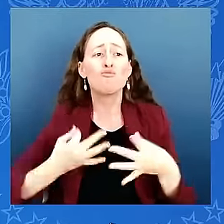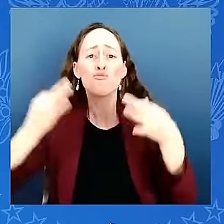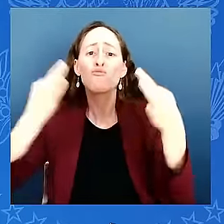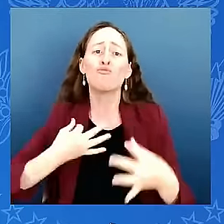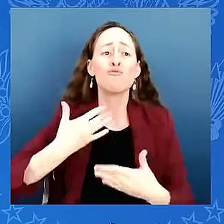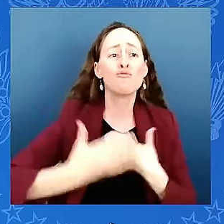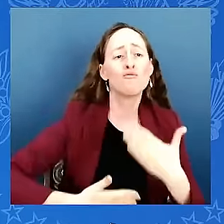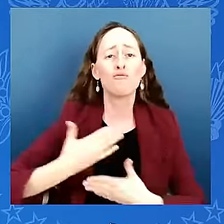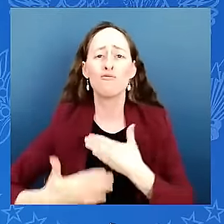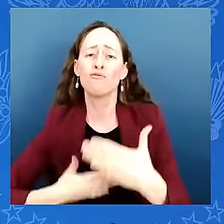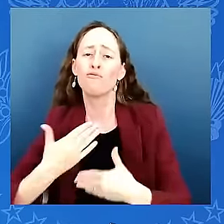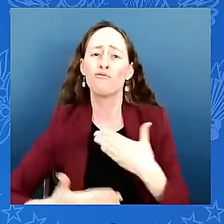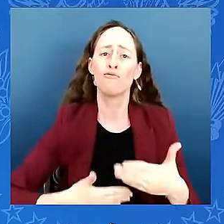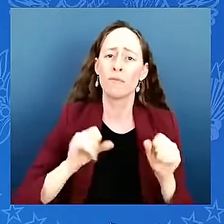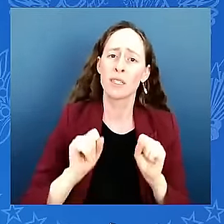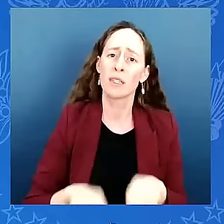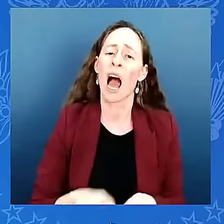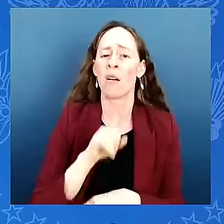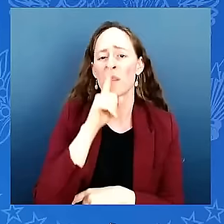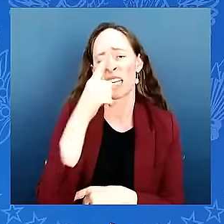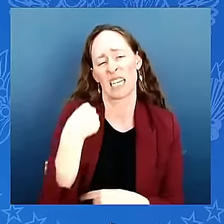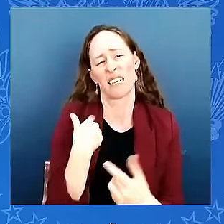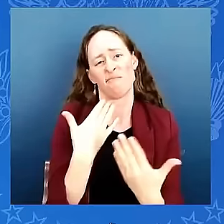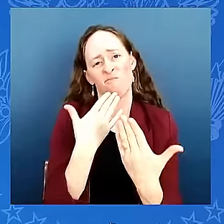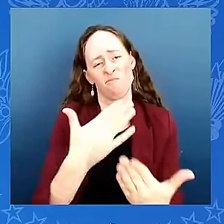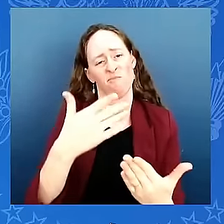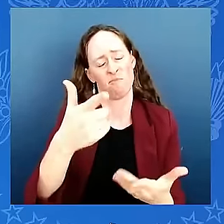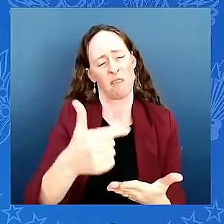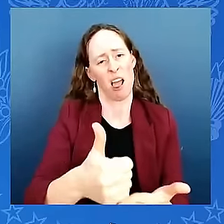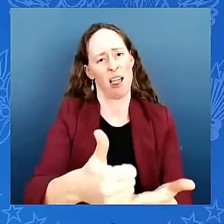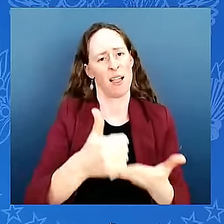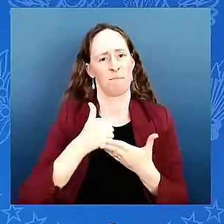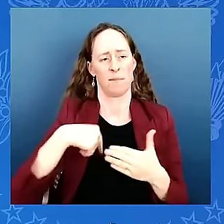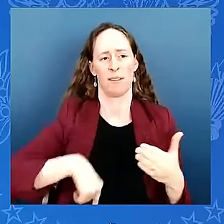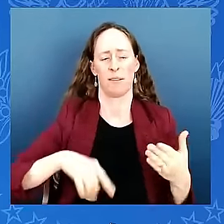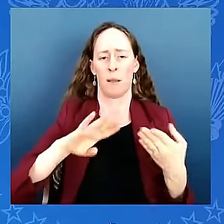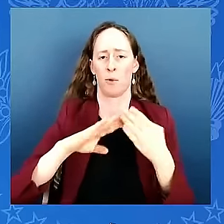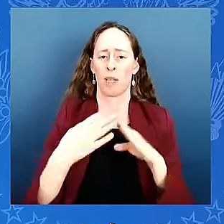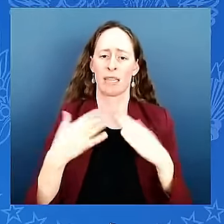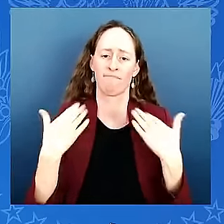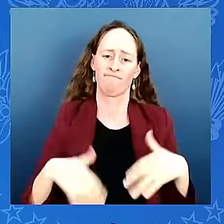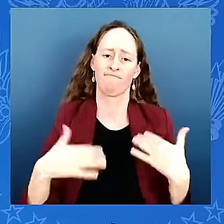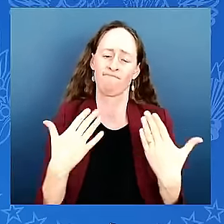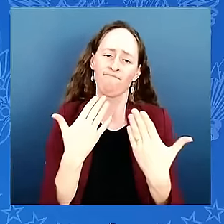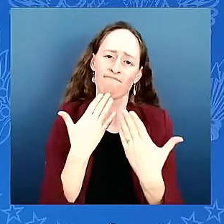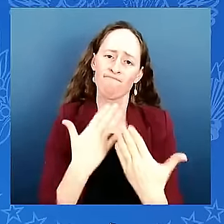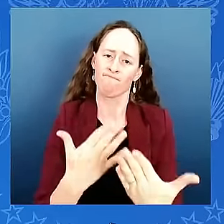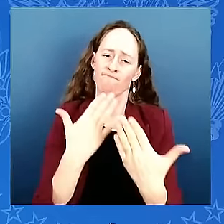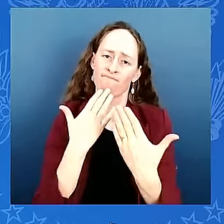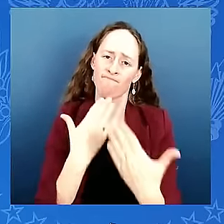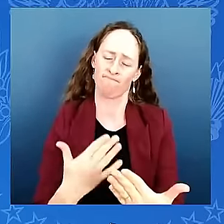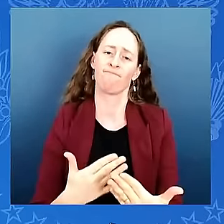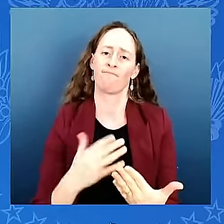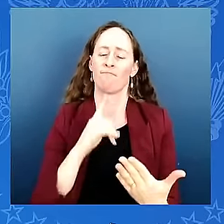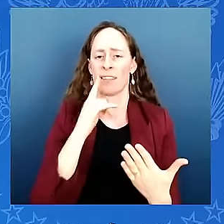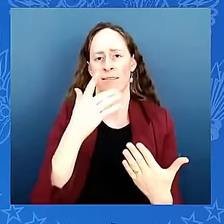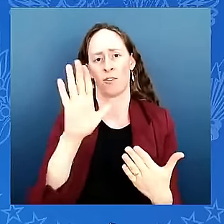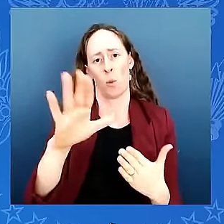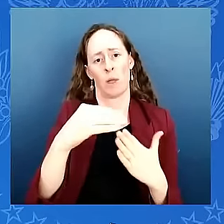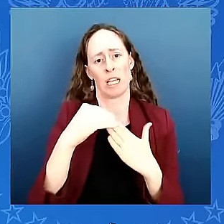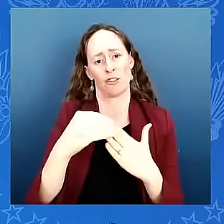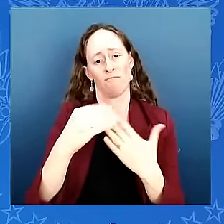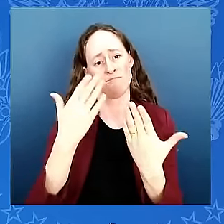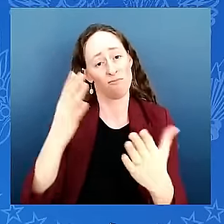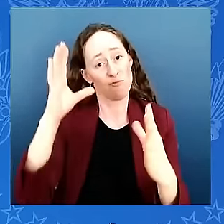and i am grateful for your leadership in making that all happen mr president well i'm